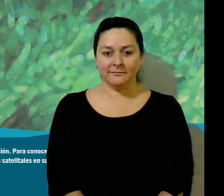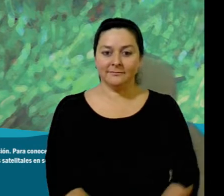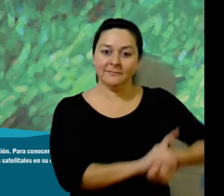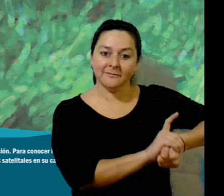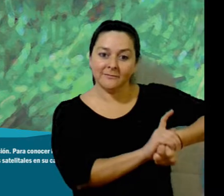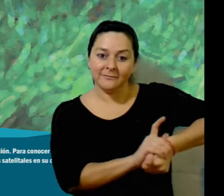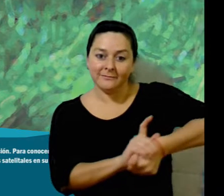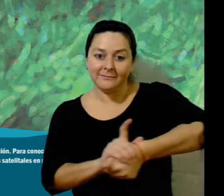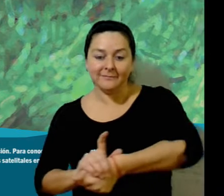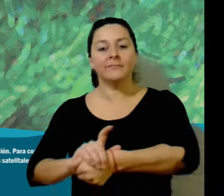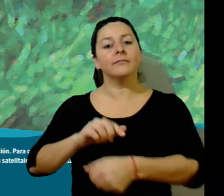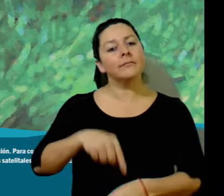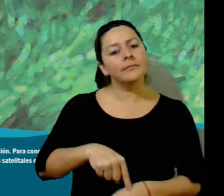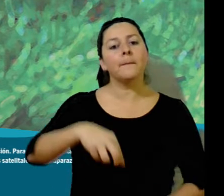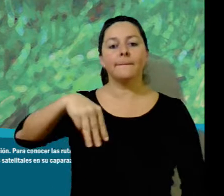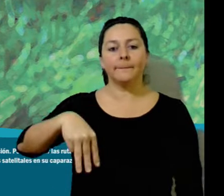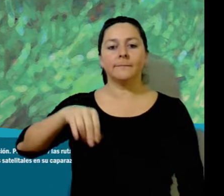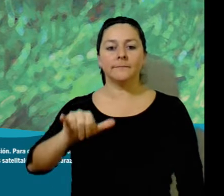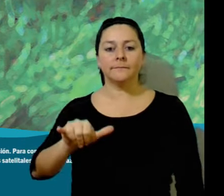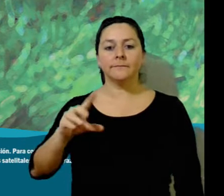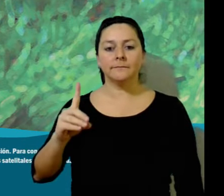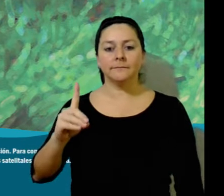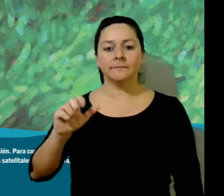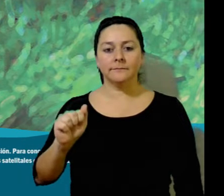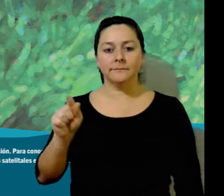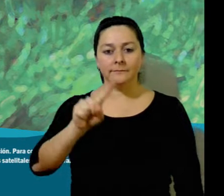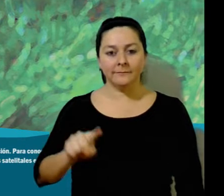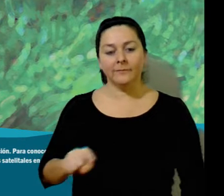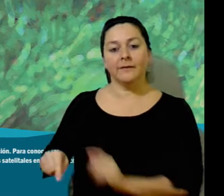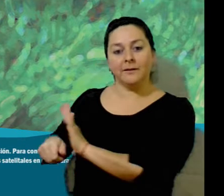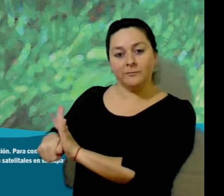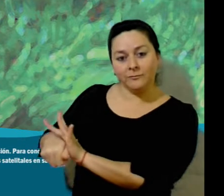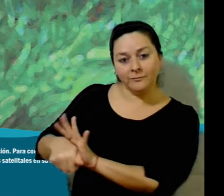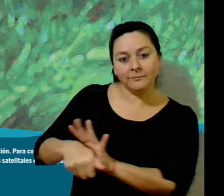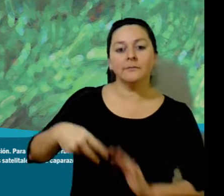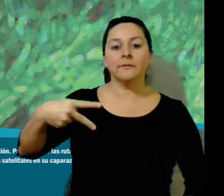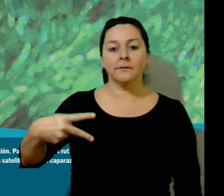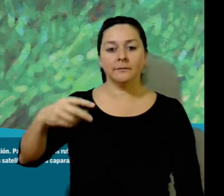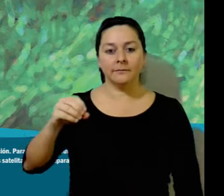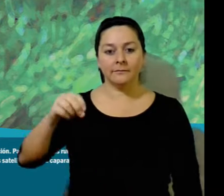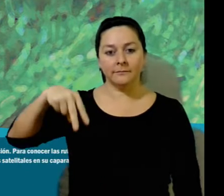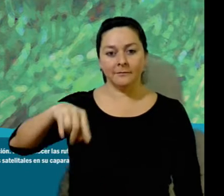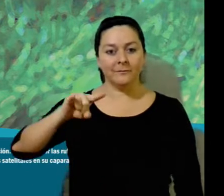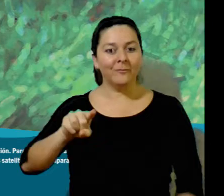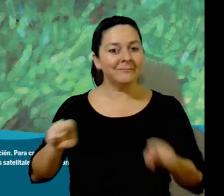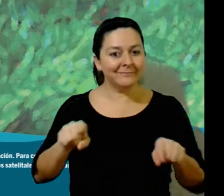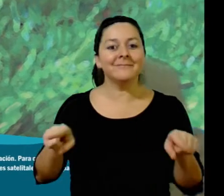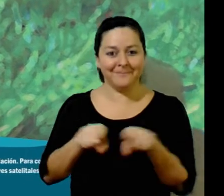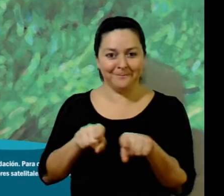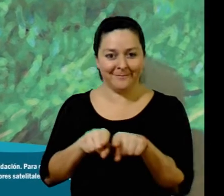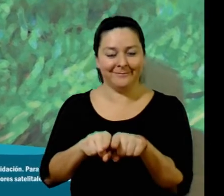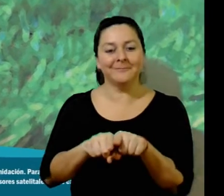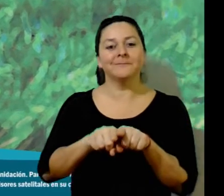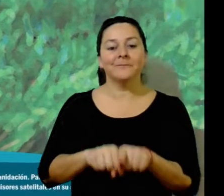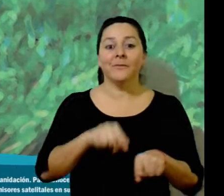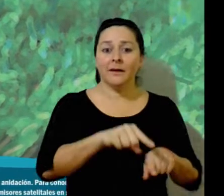Next, Midas, Honu's sister, arrives for the gathering of the turtles. She is very special because